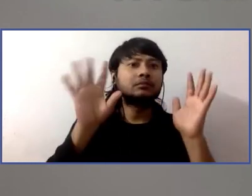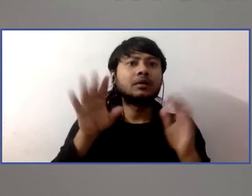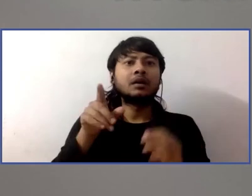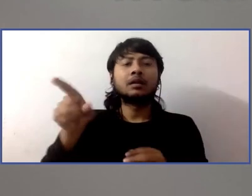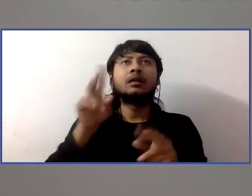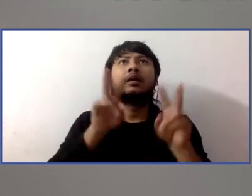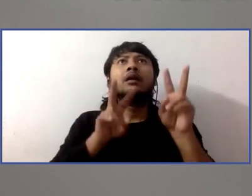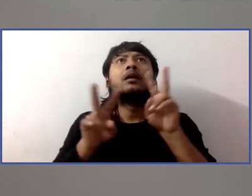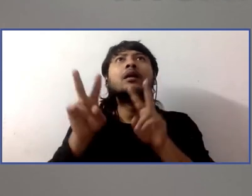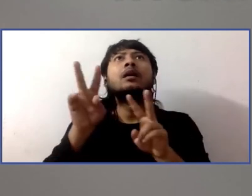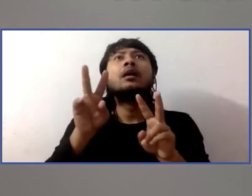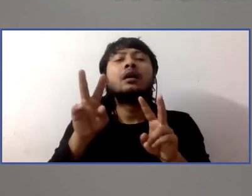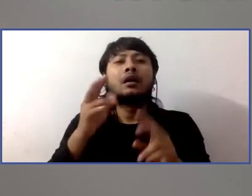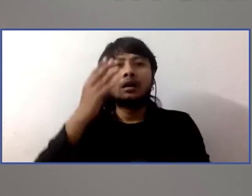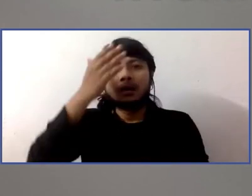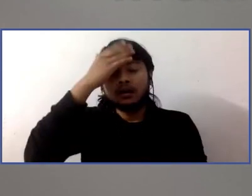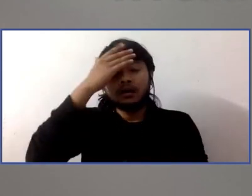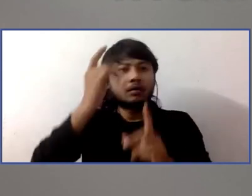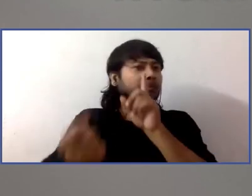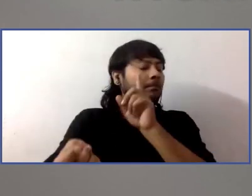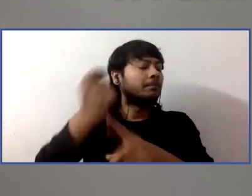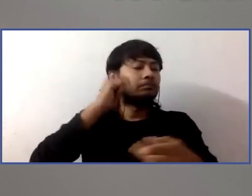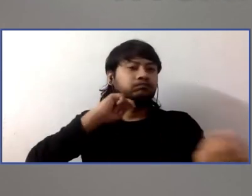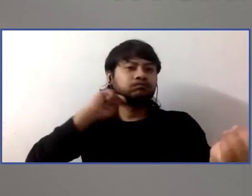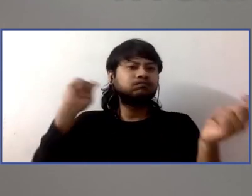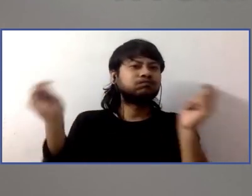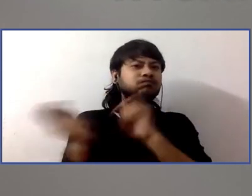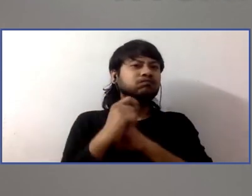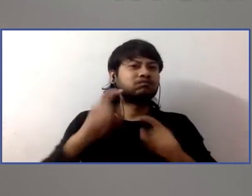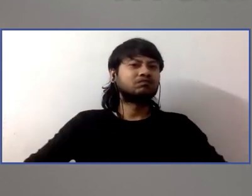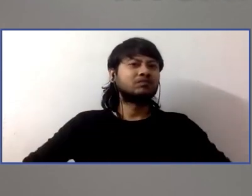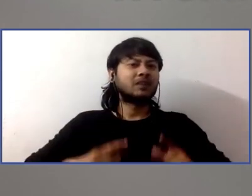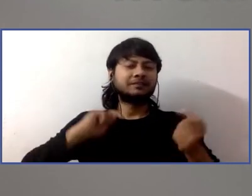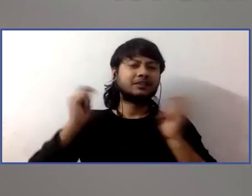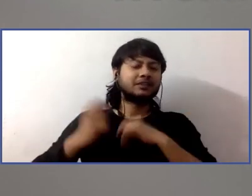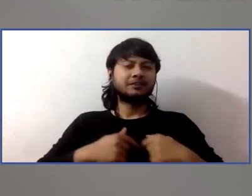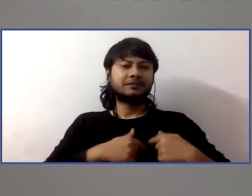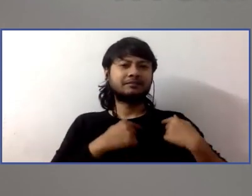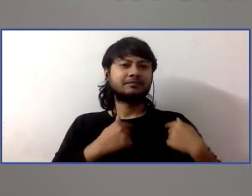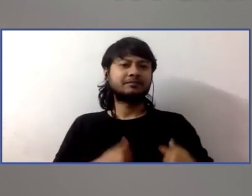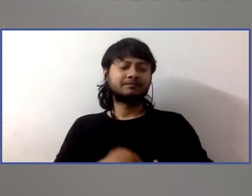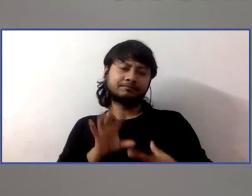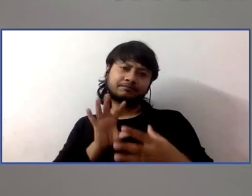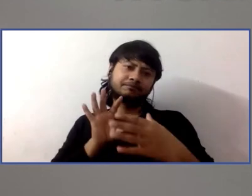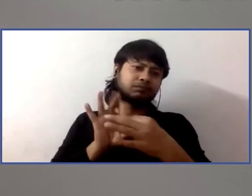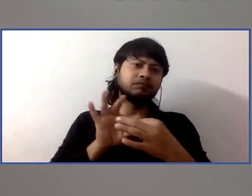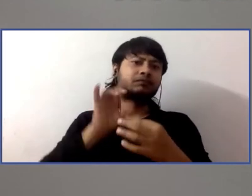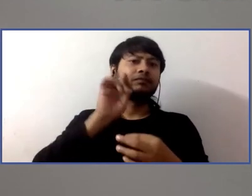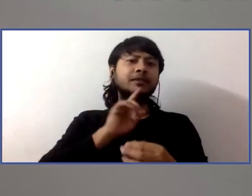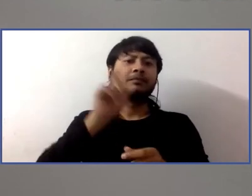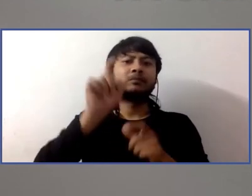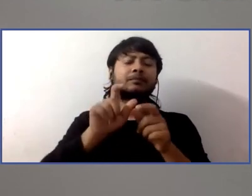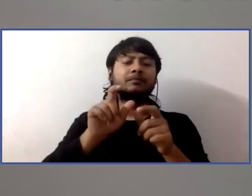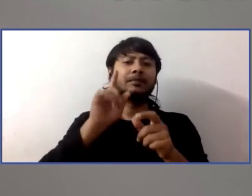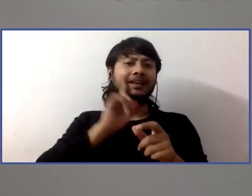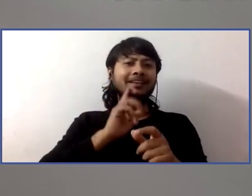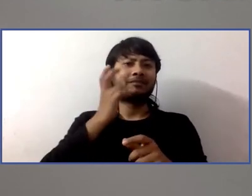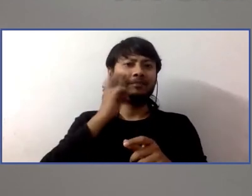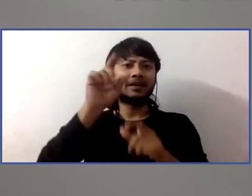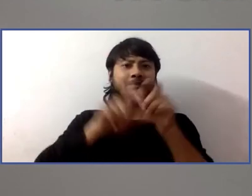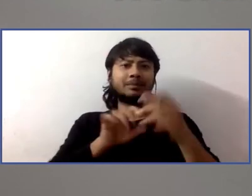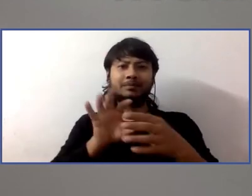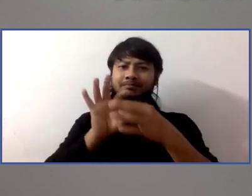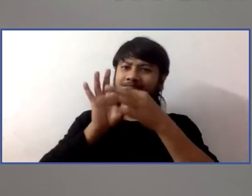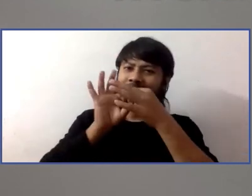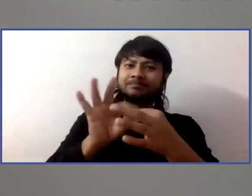for them, that they now felt like they had a really heartfelt connection to this community. And, you know, I knew